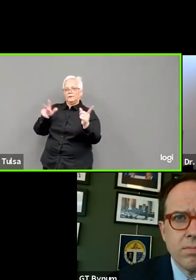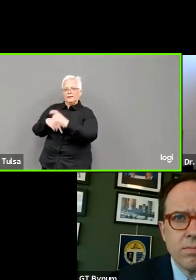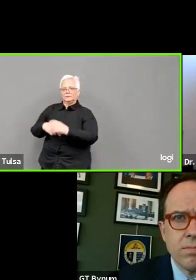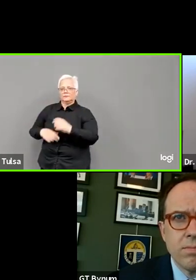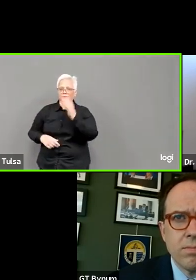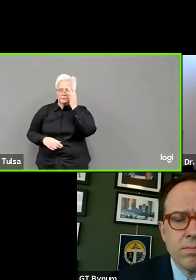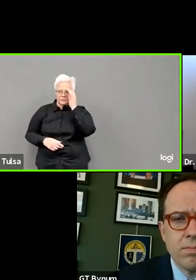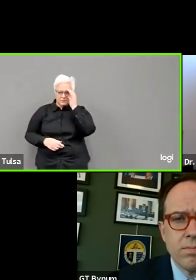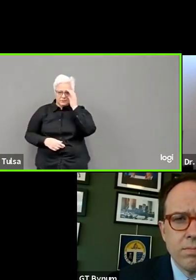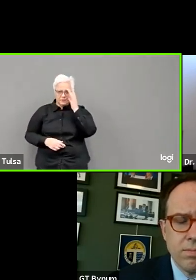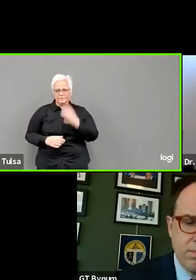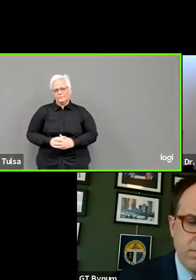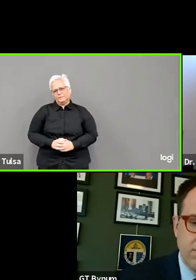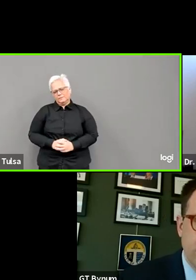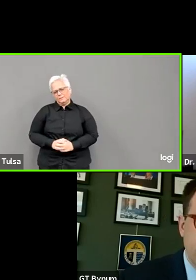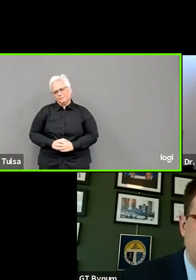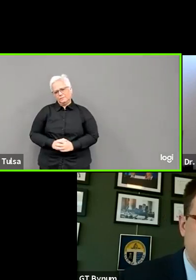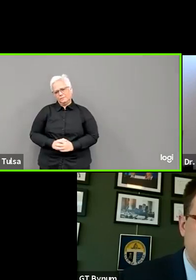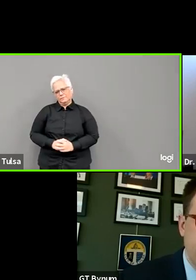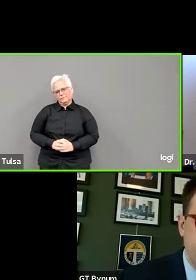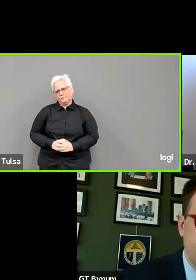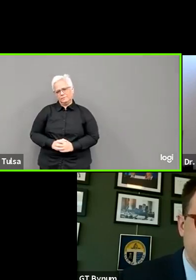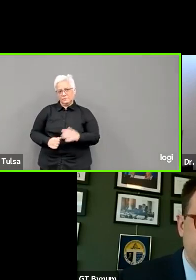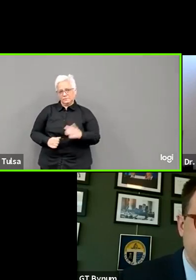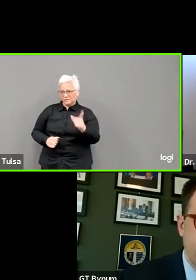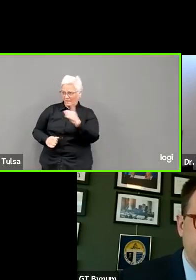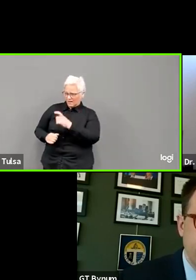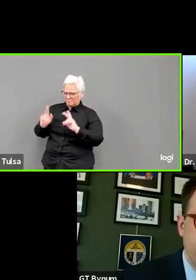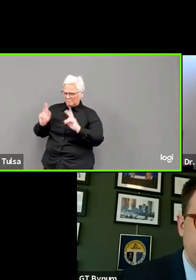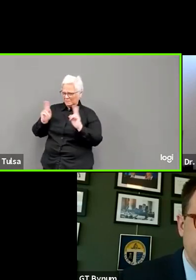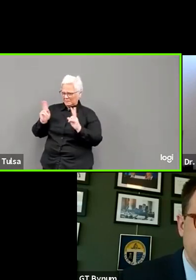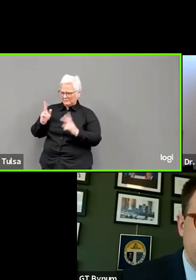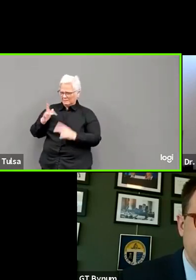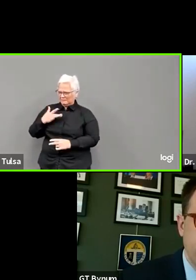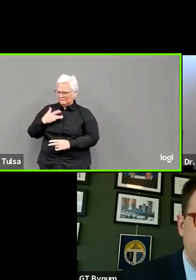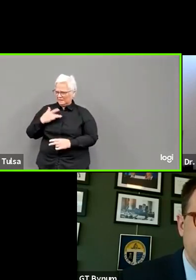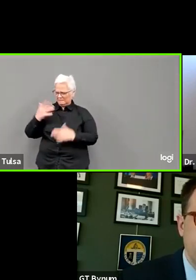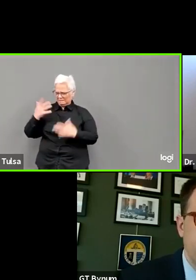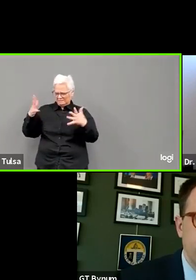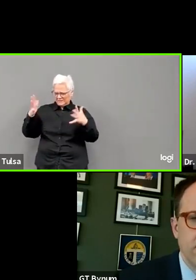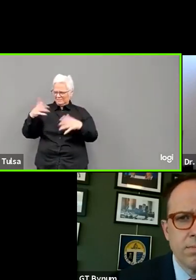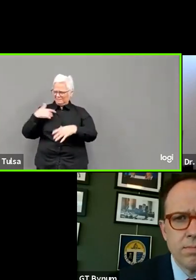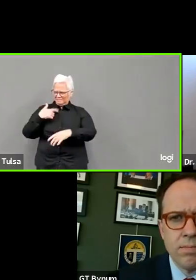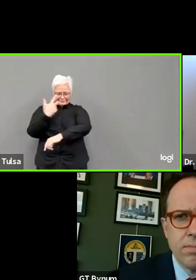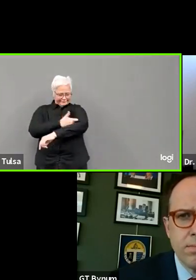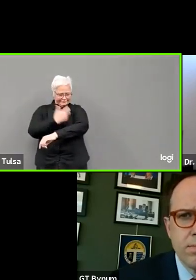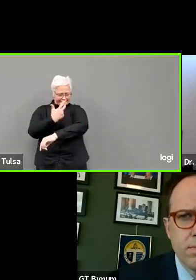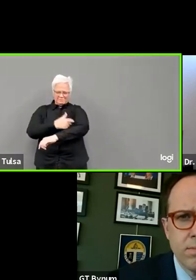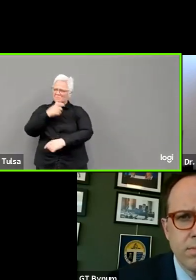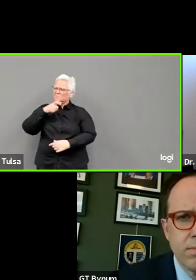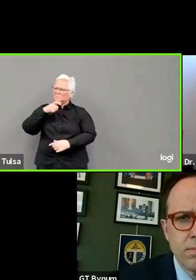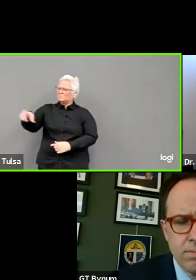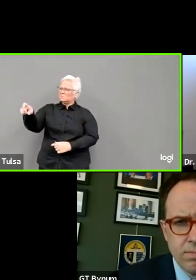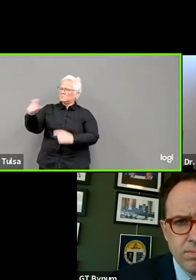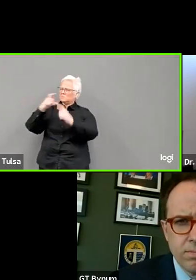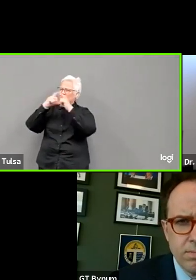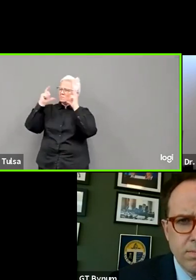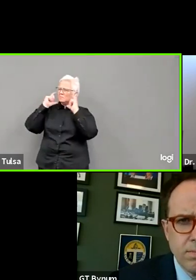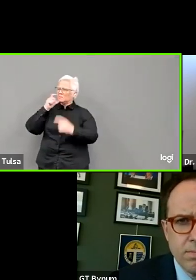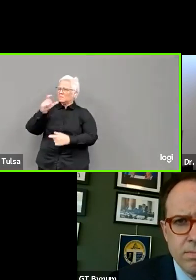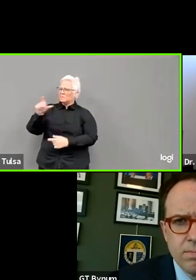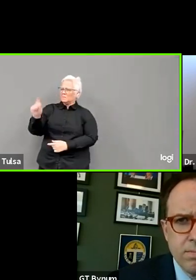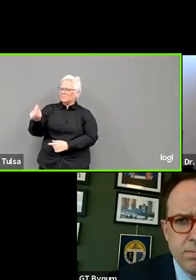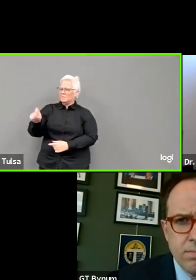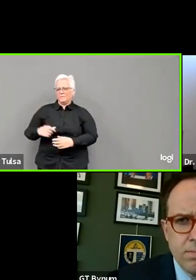they still have to wear a mask after being fully vaccinated. Is the city thinking of any exceptions to its mask mandate for